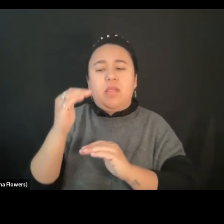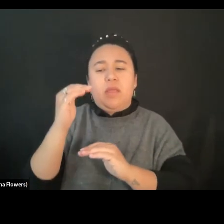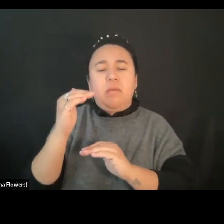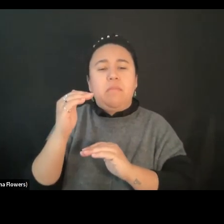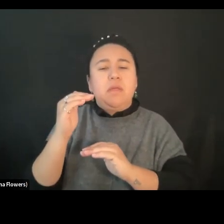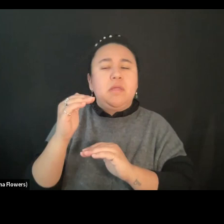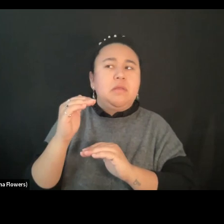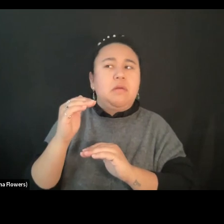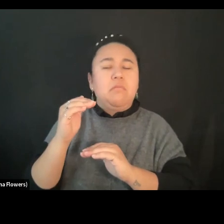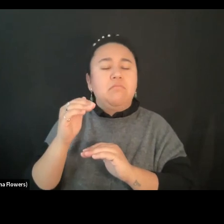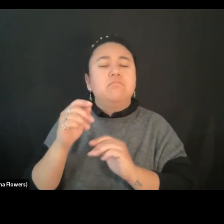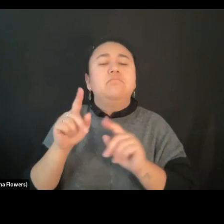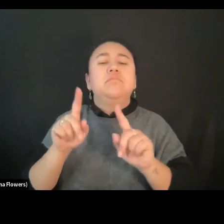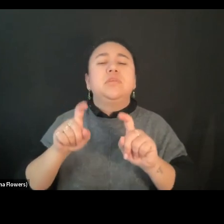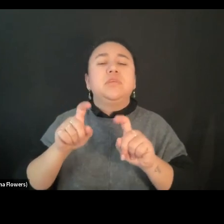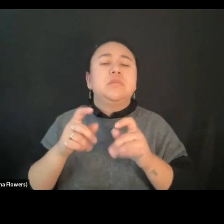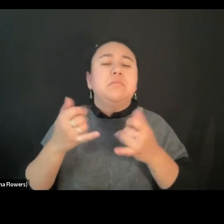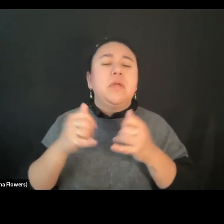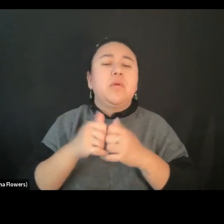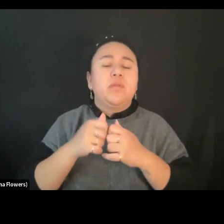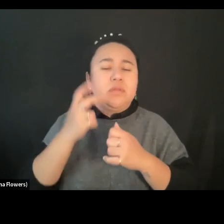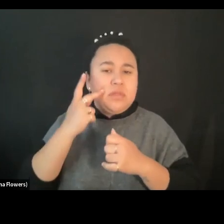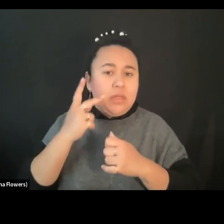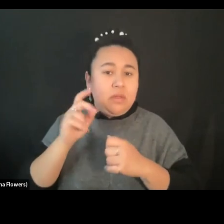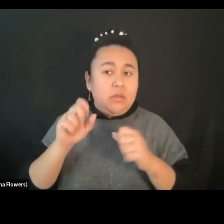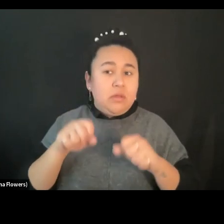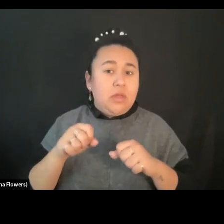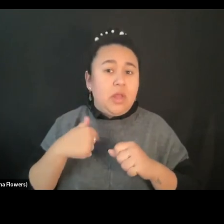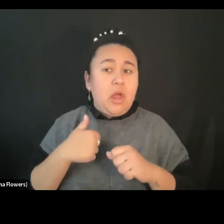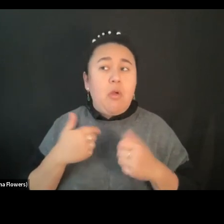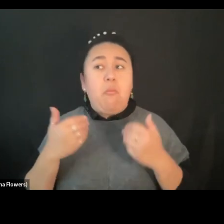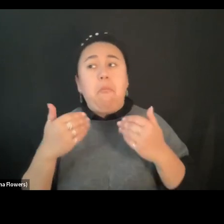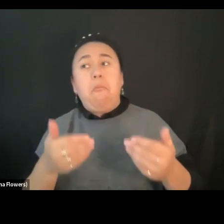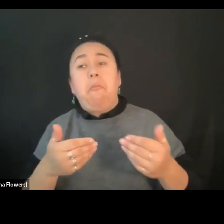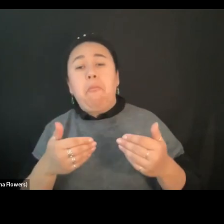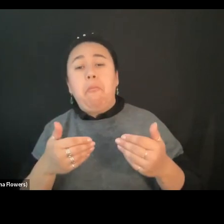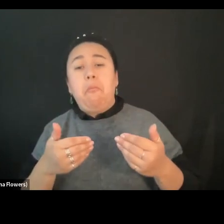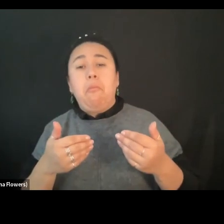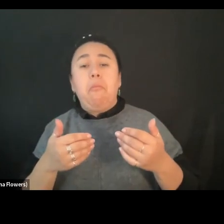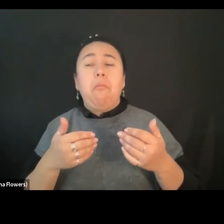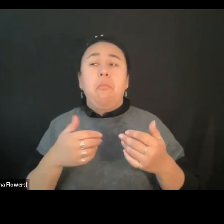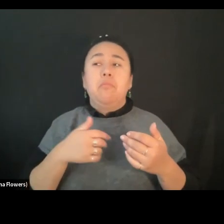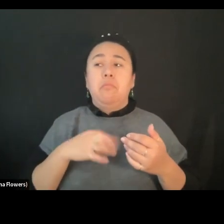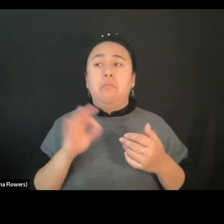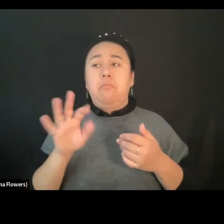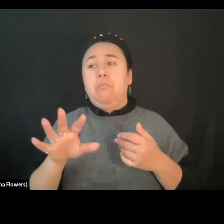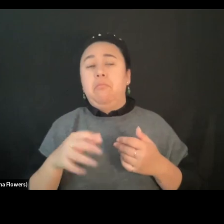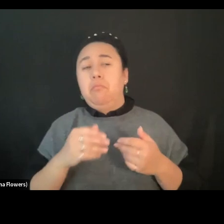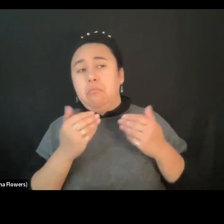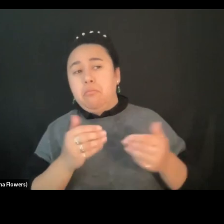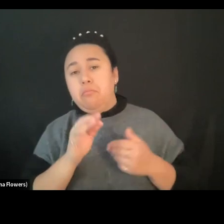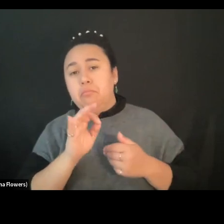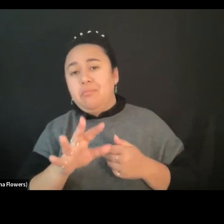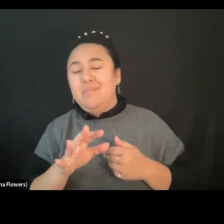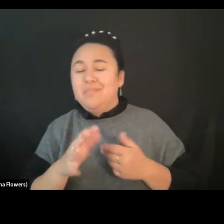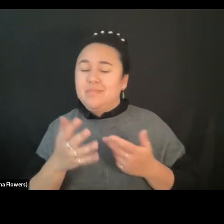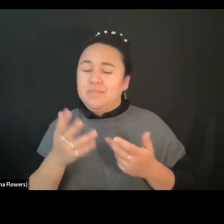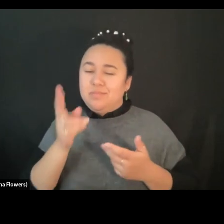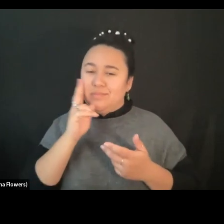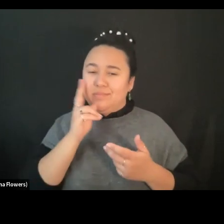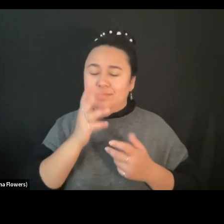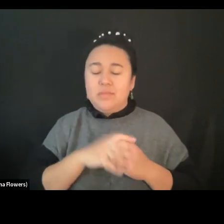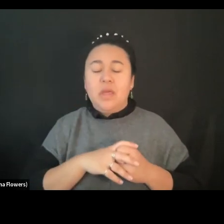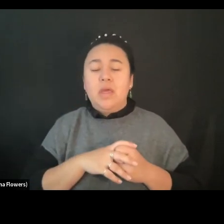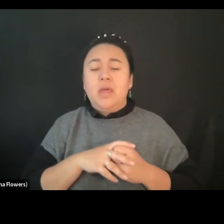questioned, you know. But now that within this last six months, as I said, I think that not even the whole Iranian society,